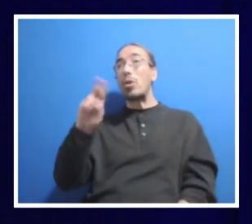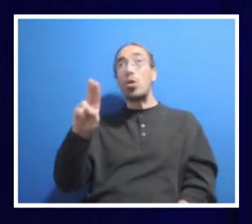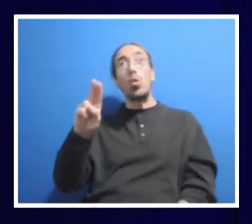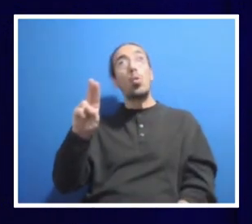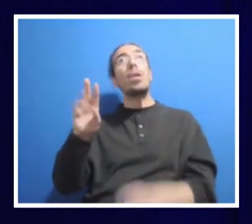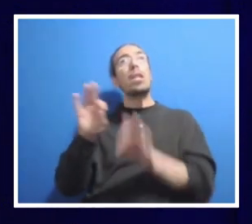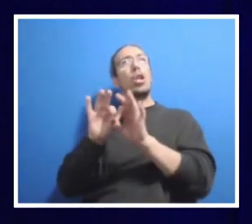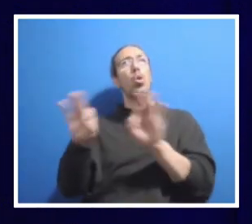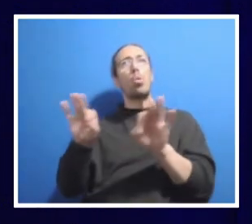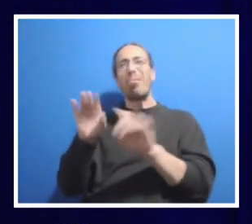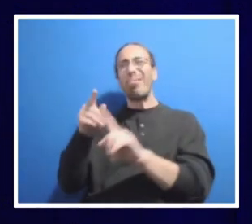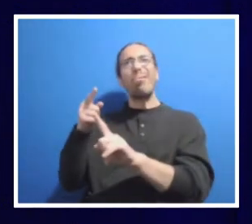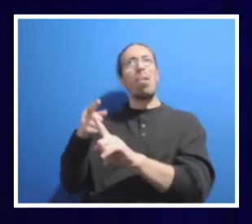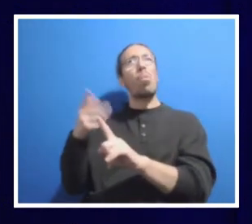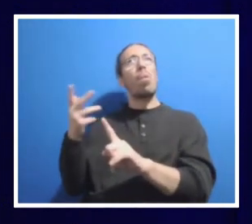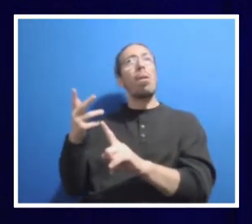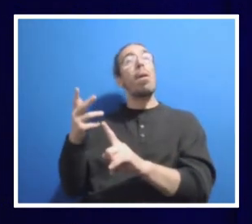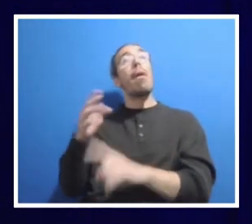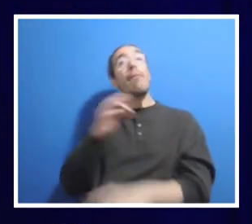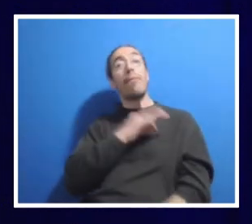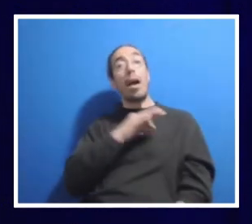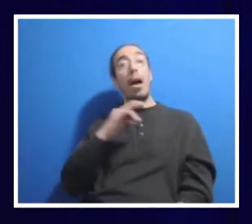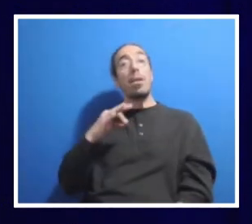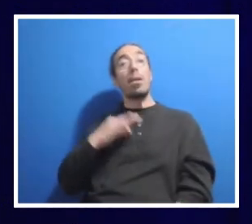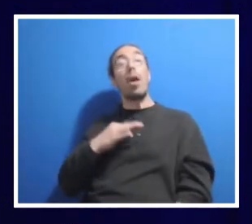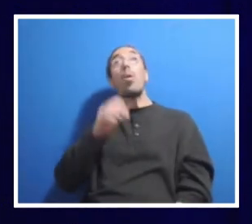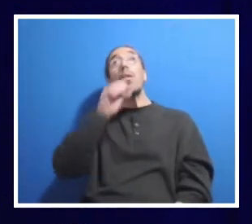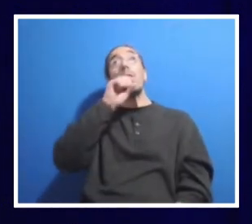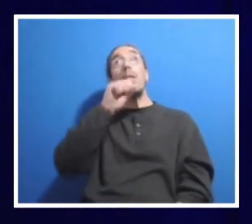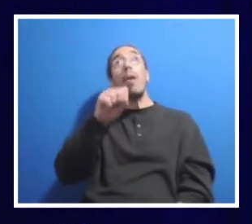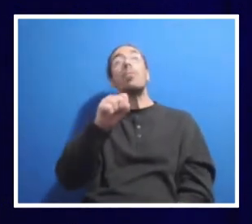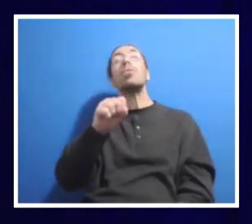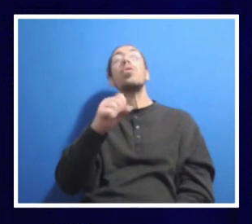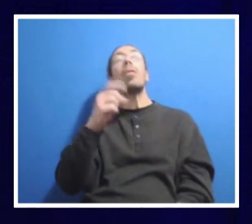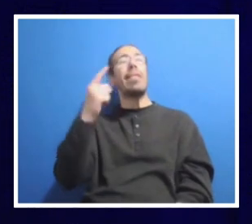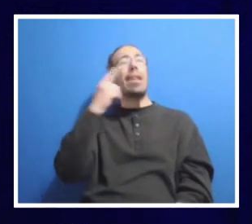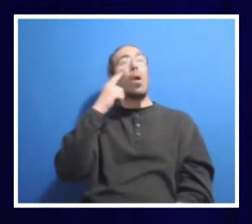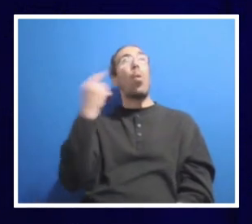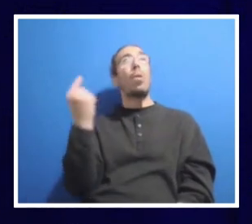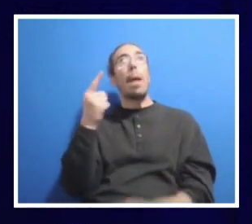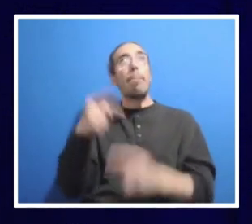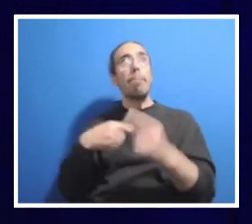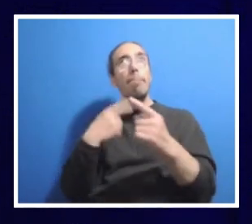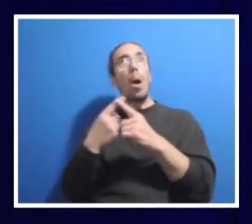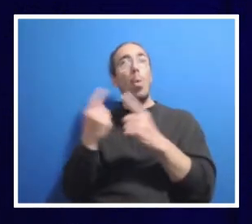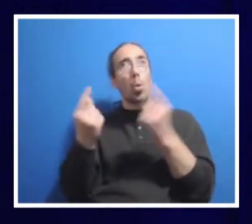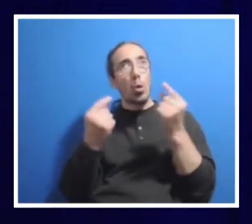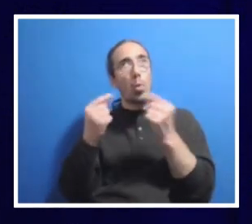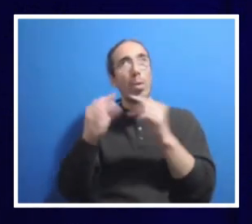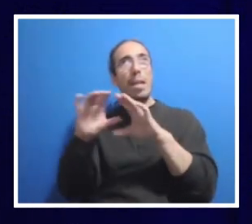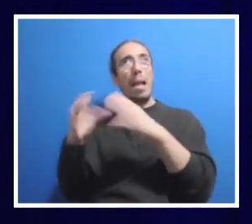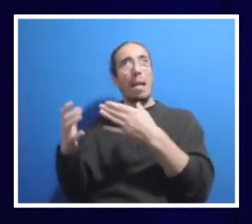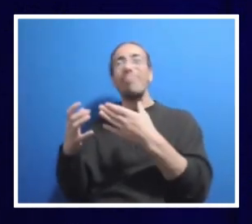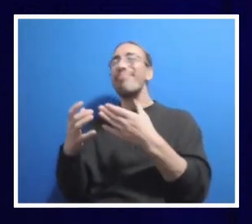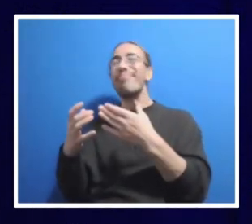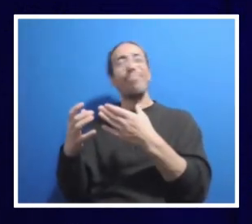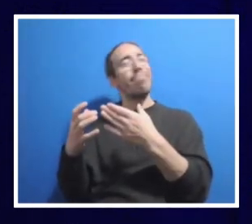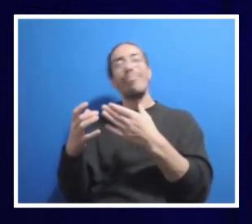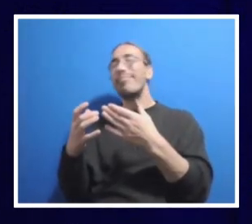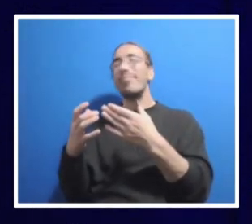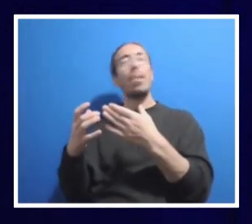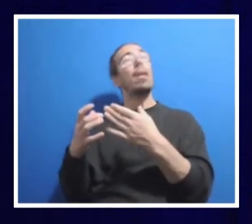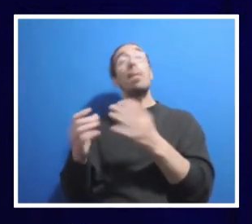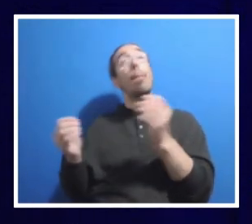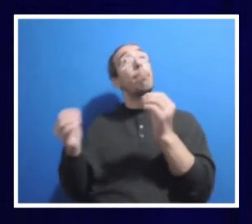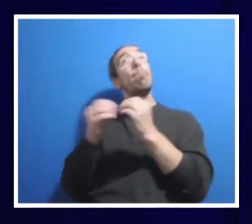State degree? Faculty and staff, we love to think it's only about what we do in the classroom. It's not. Beyond that, what we